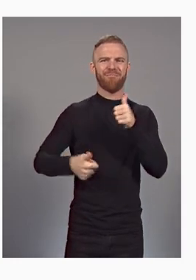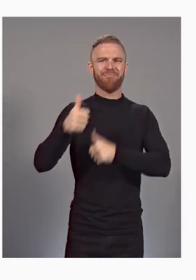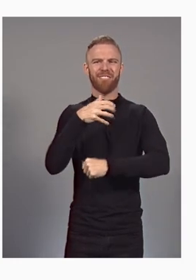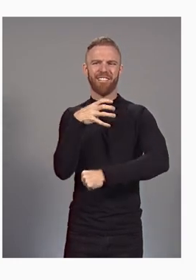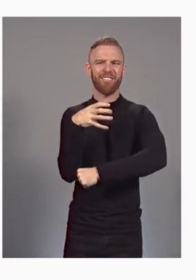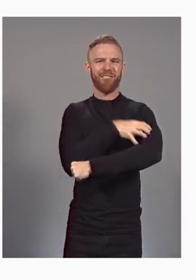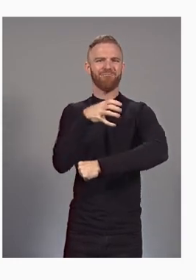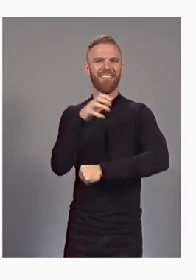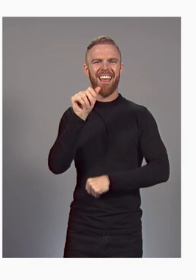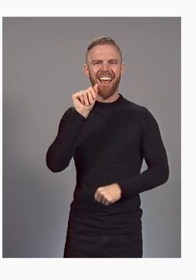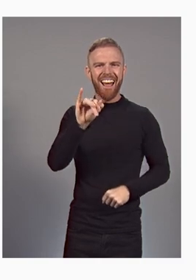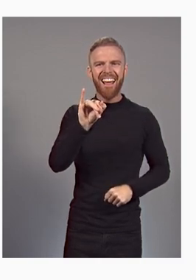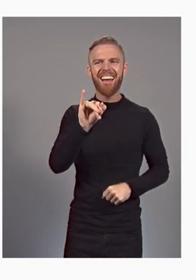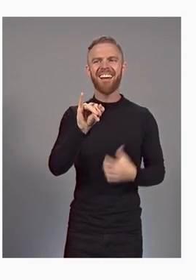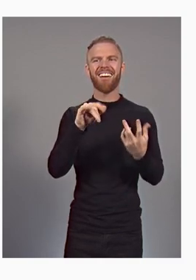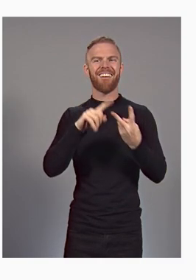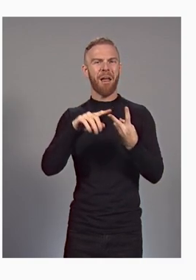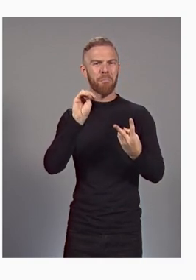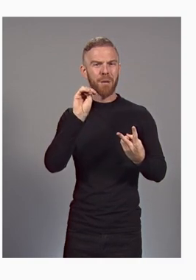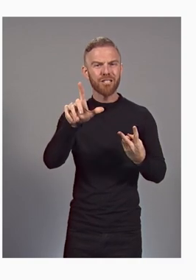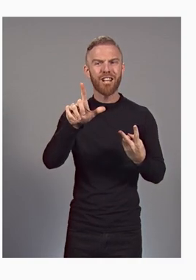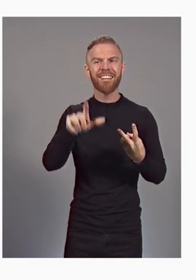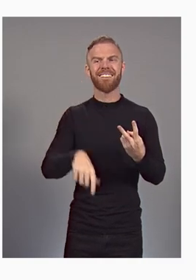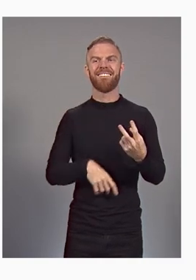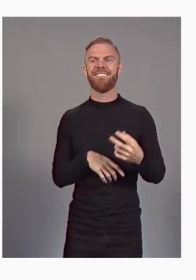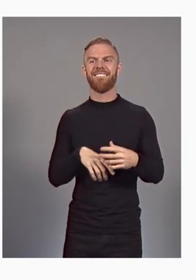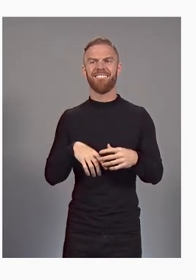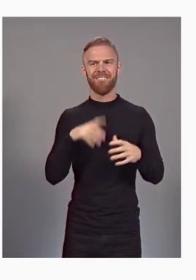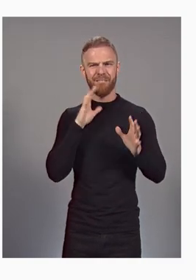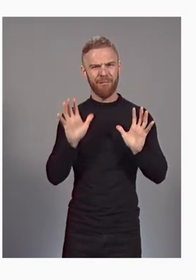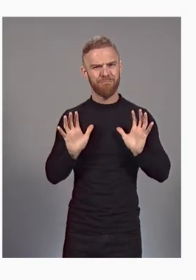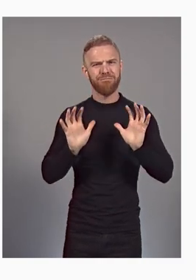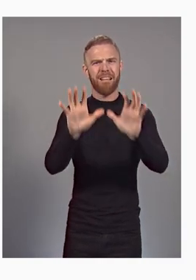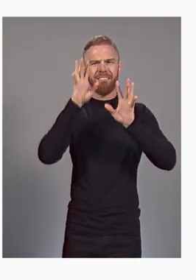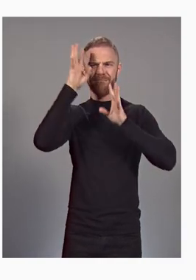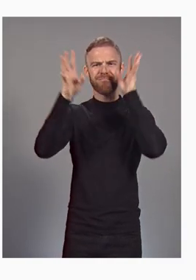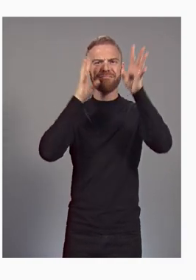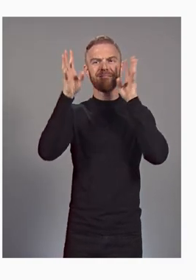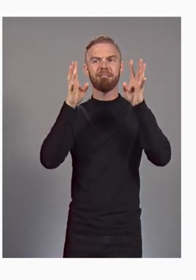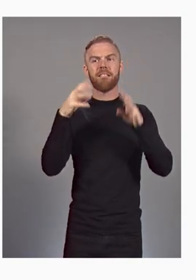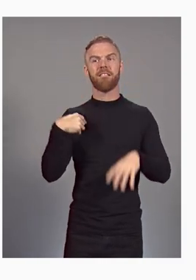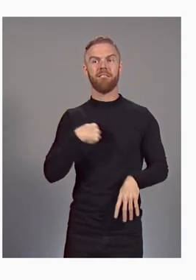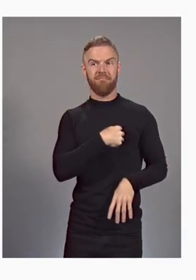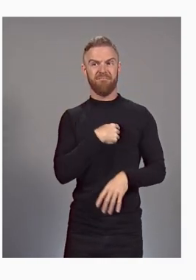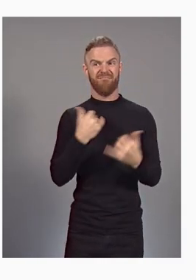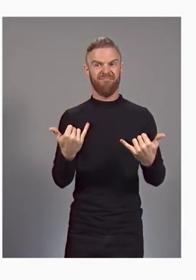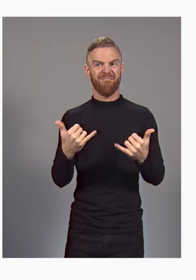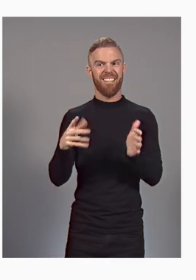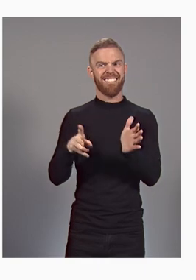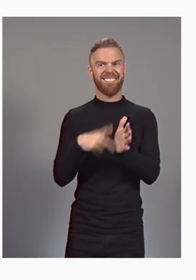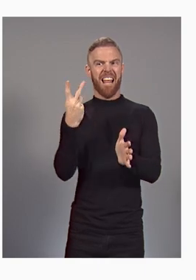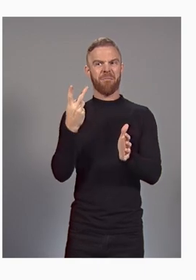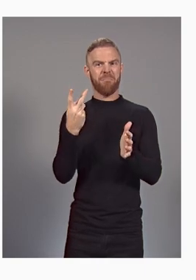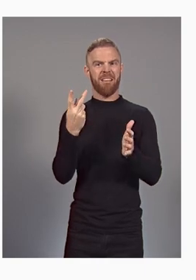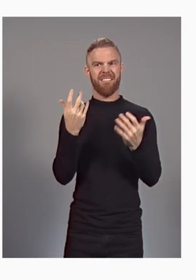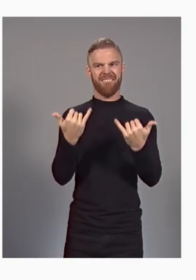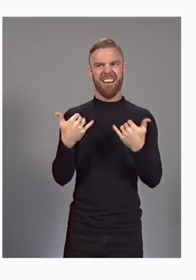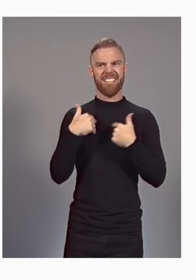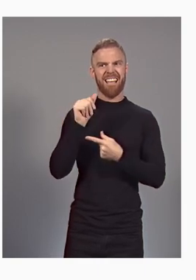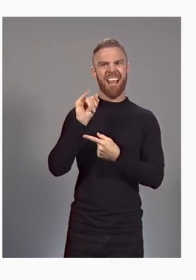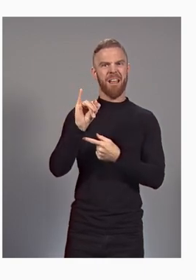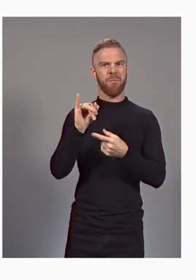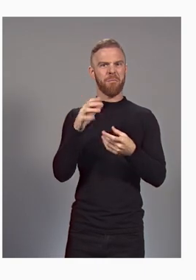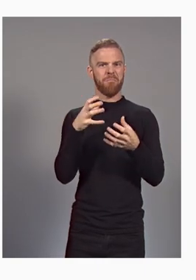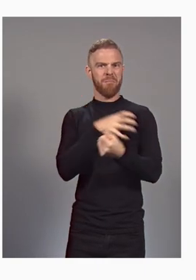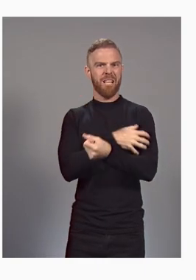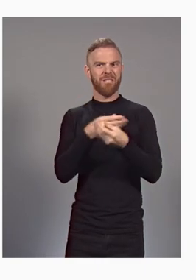to drive innovation across our company. We doubled our number of AI-powered solutions last year by putting advanced